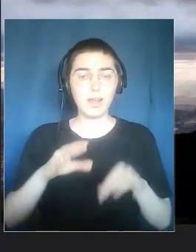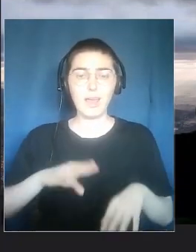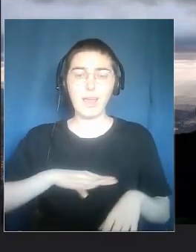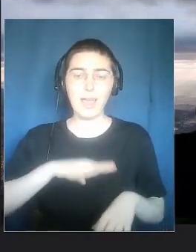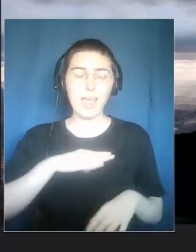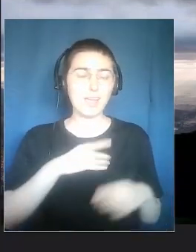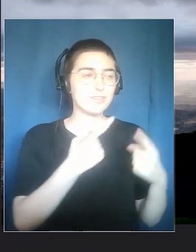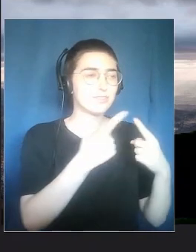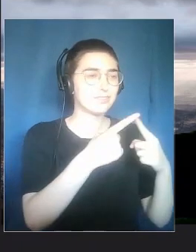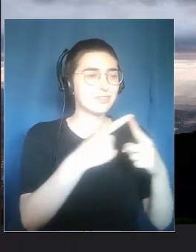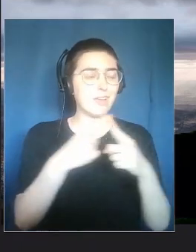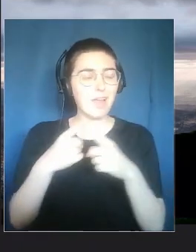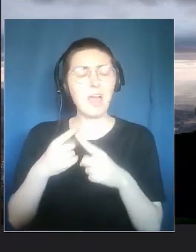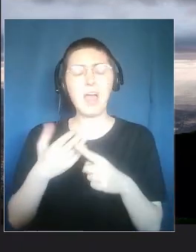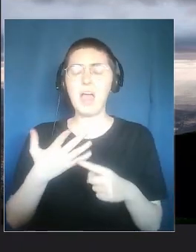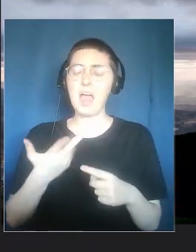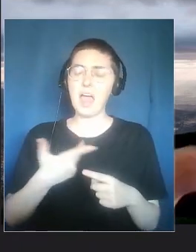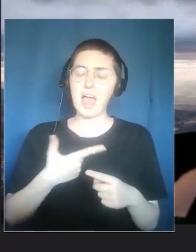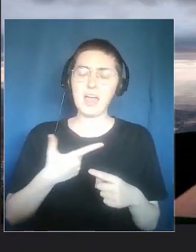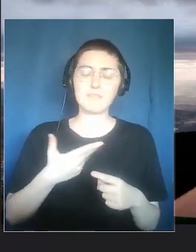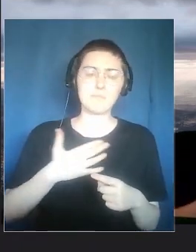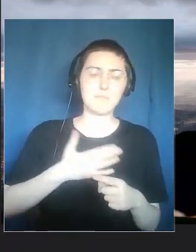environment is a positive one.